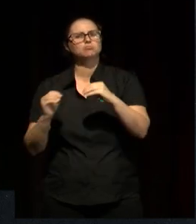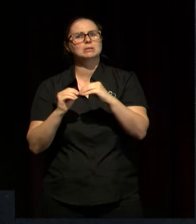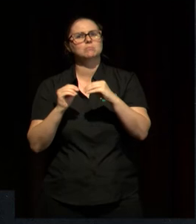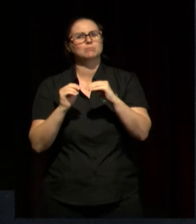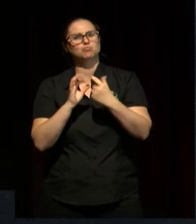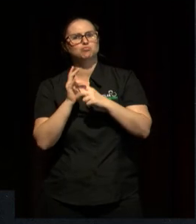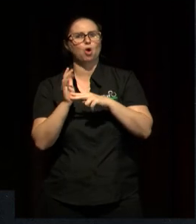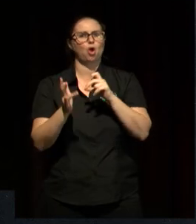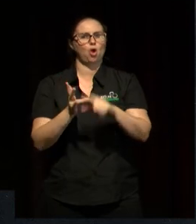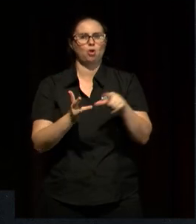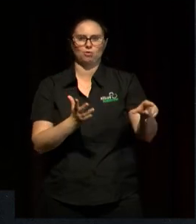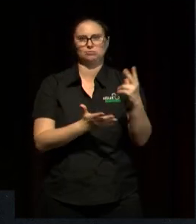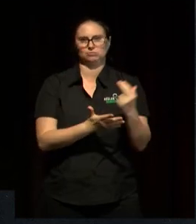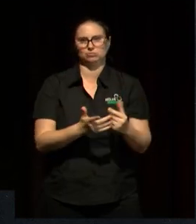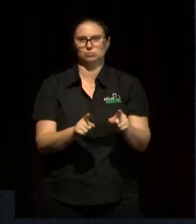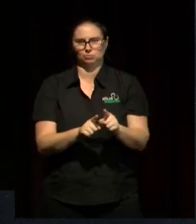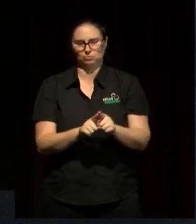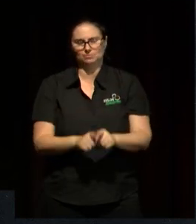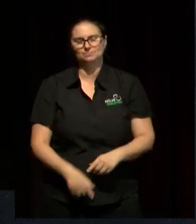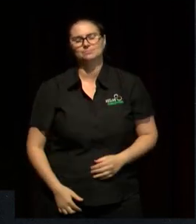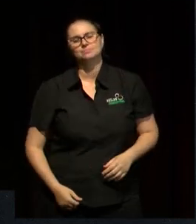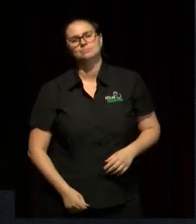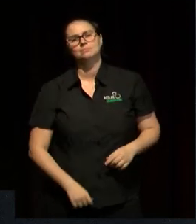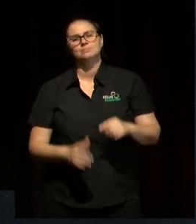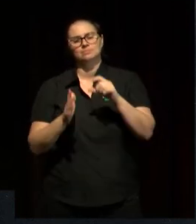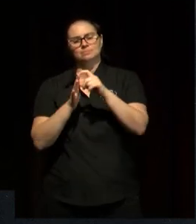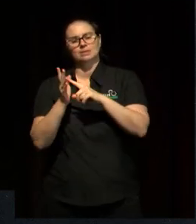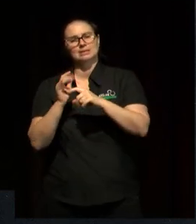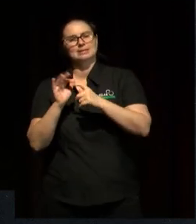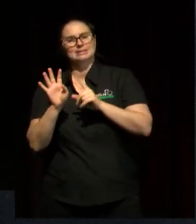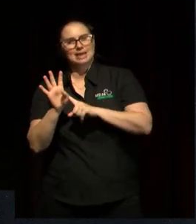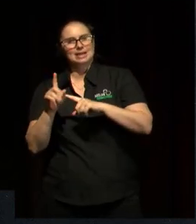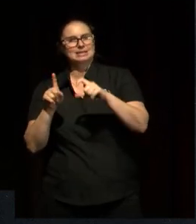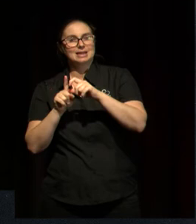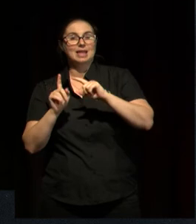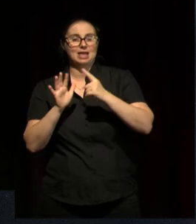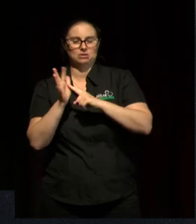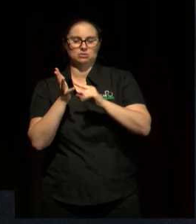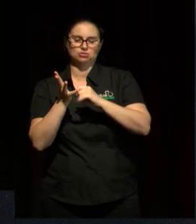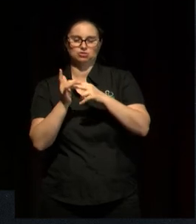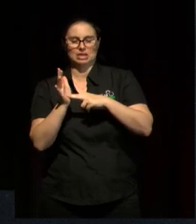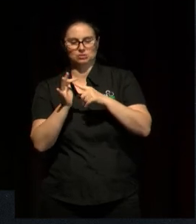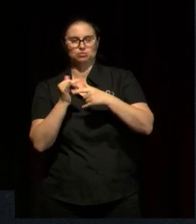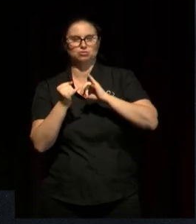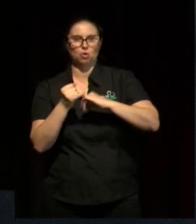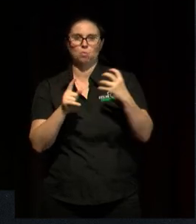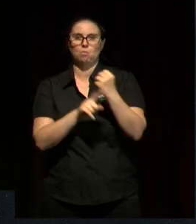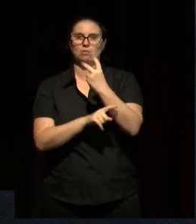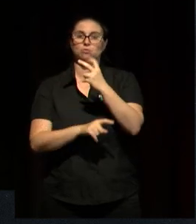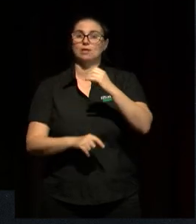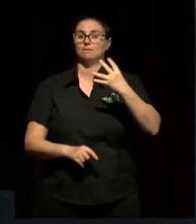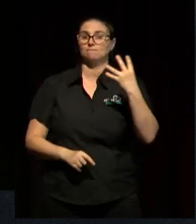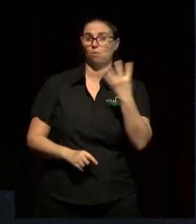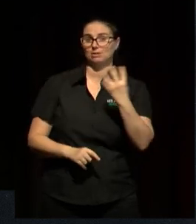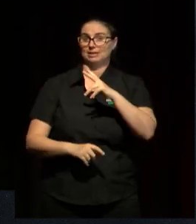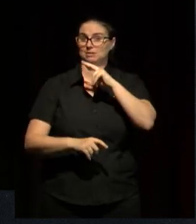Now, Deadly D and Justice Jones won the 2014 Speech Pathology Australia Book of